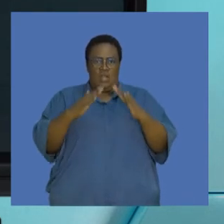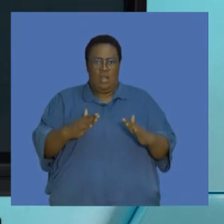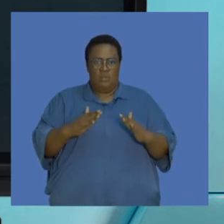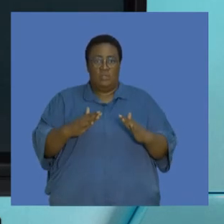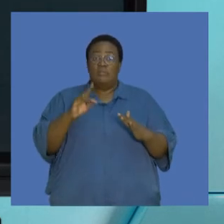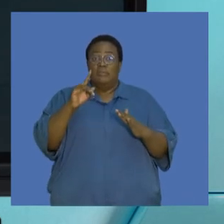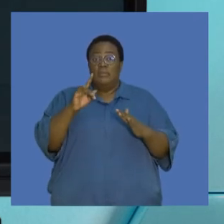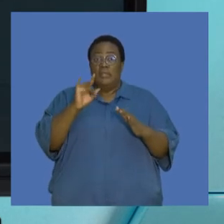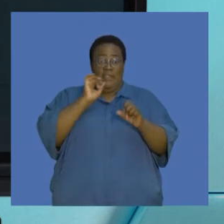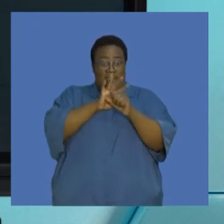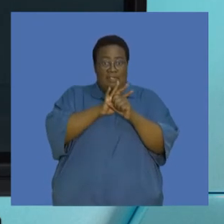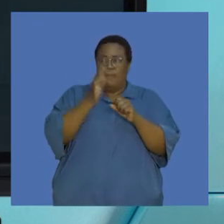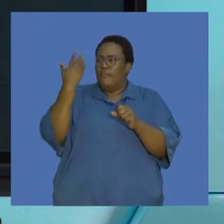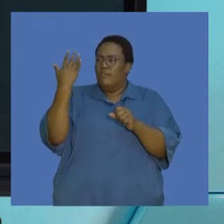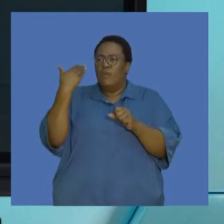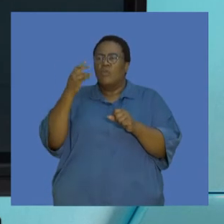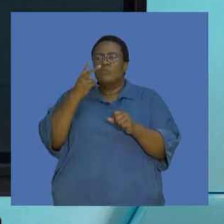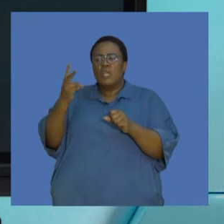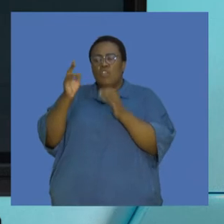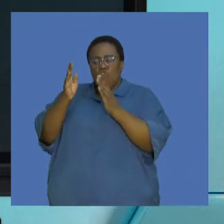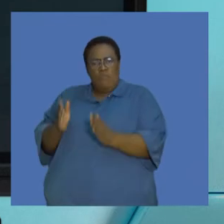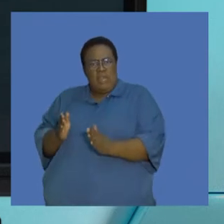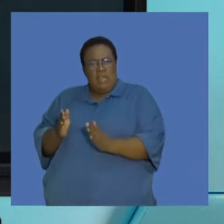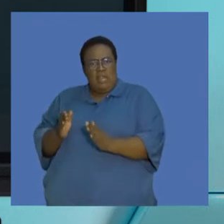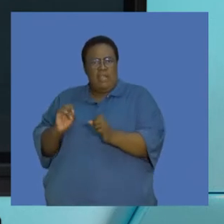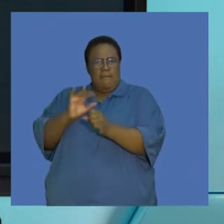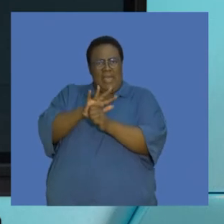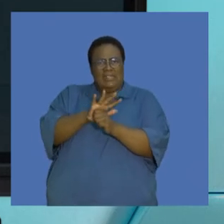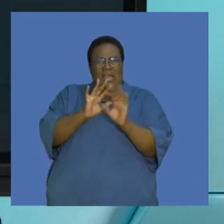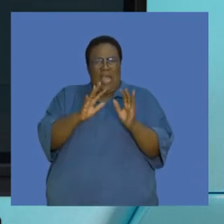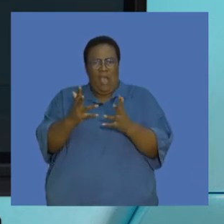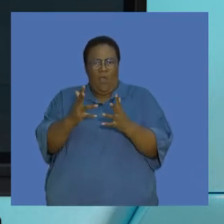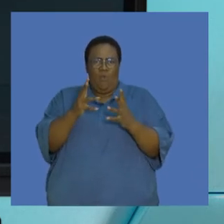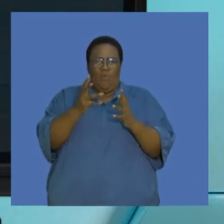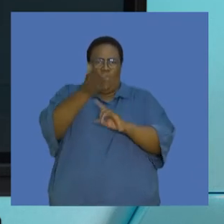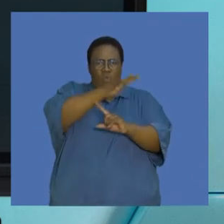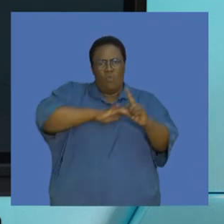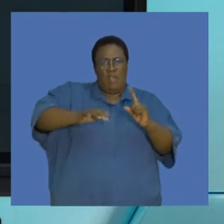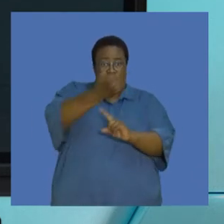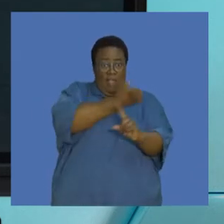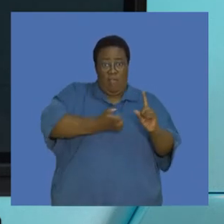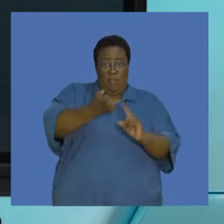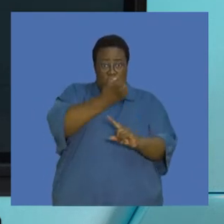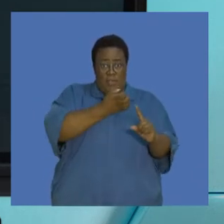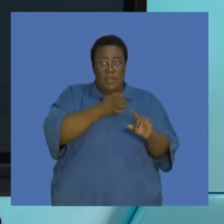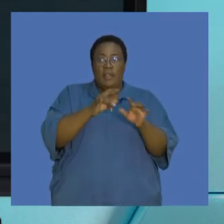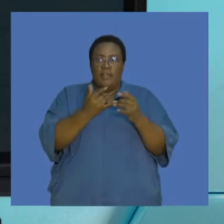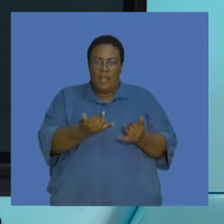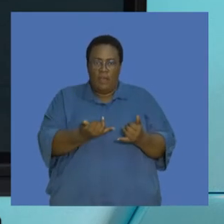previous section, we looked at the human impact, we looked at some of the greenhouse gases and their effect on the atmosphere.